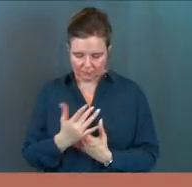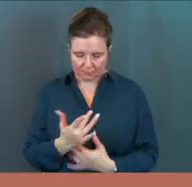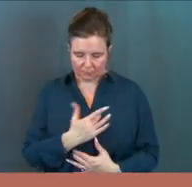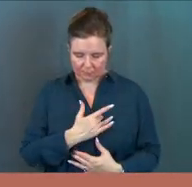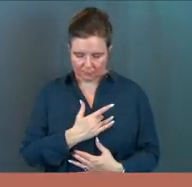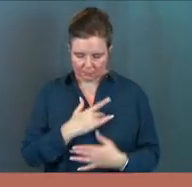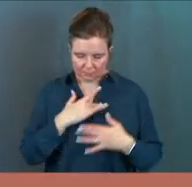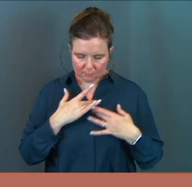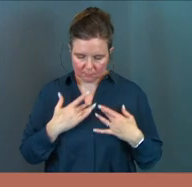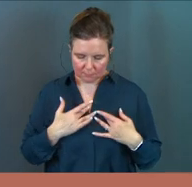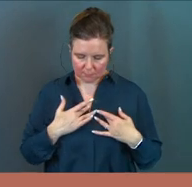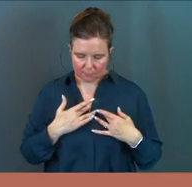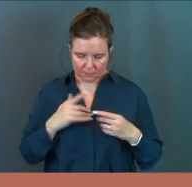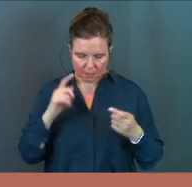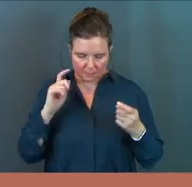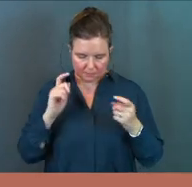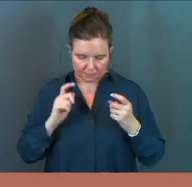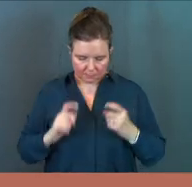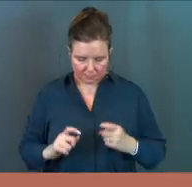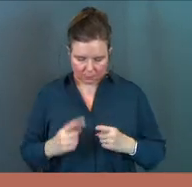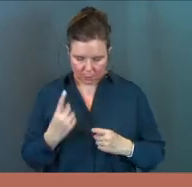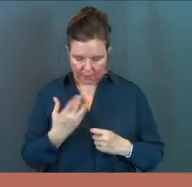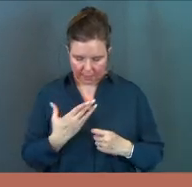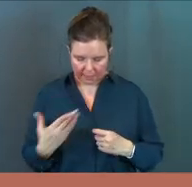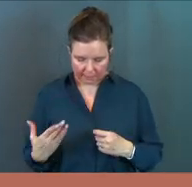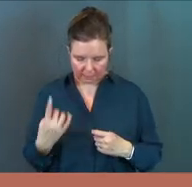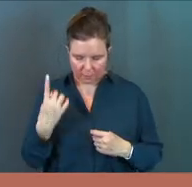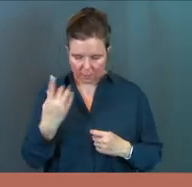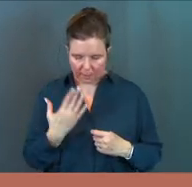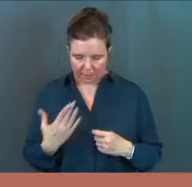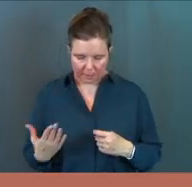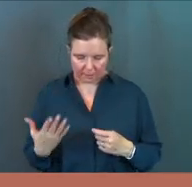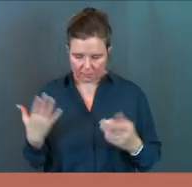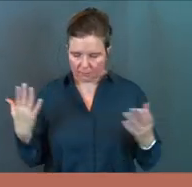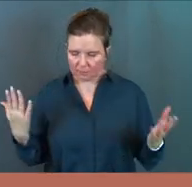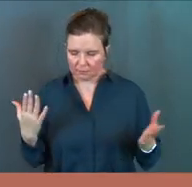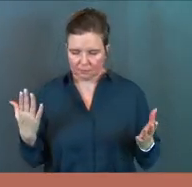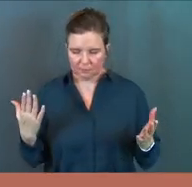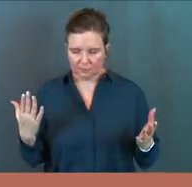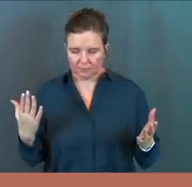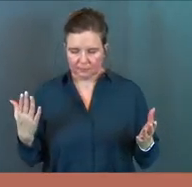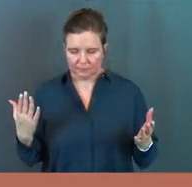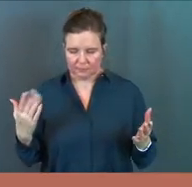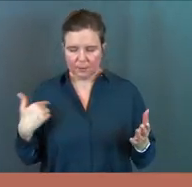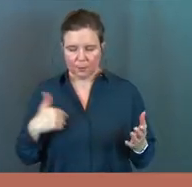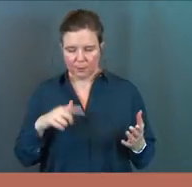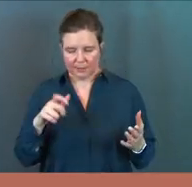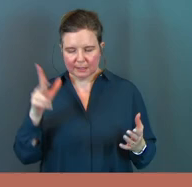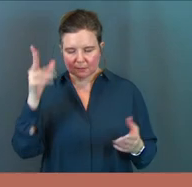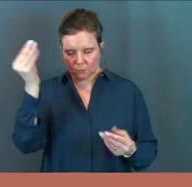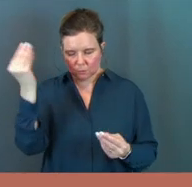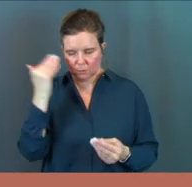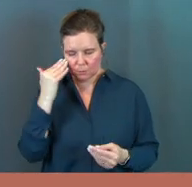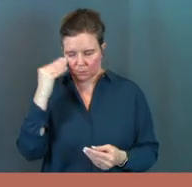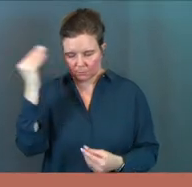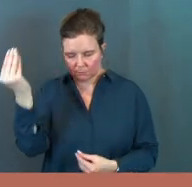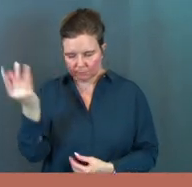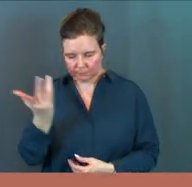hearts right now and would you whittle this all down to the one thing, the one thing that we need to hear.